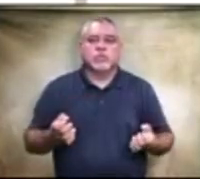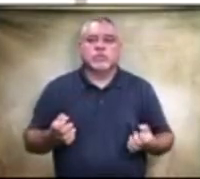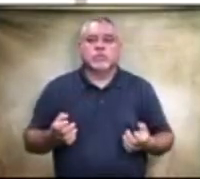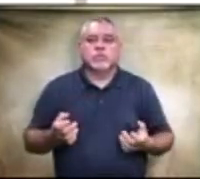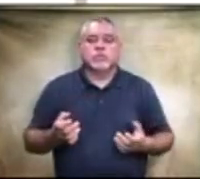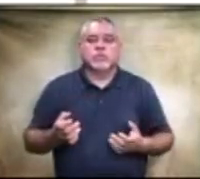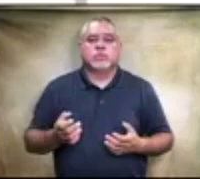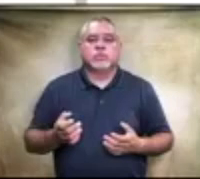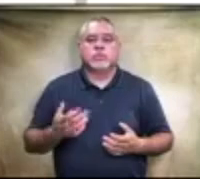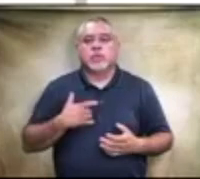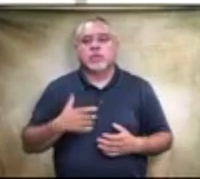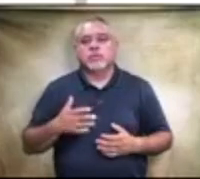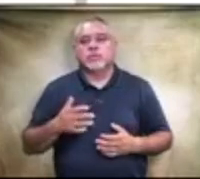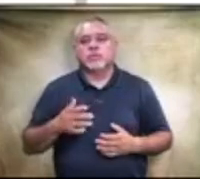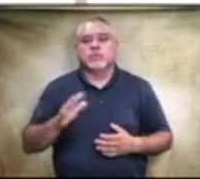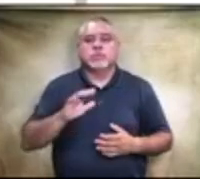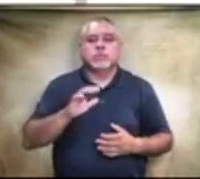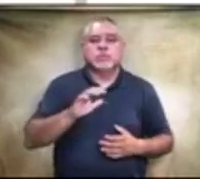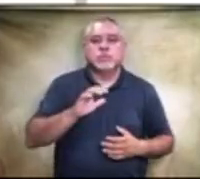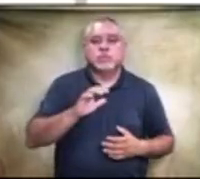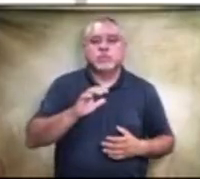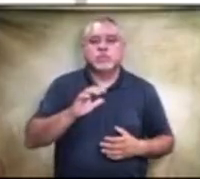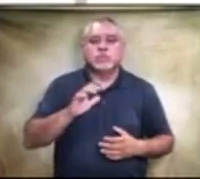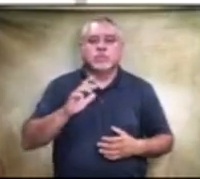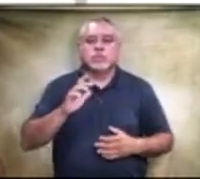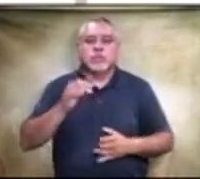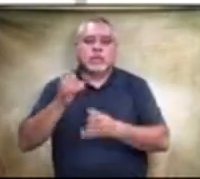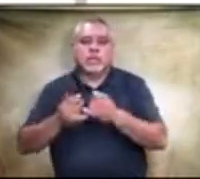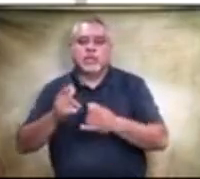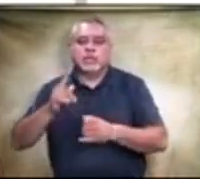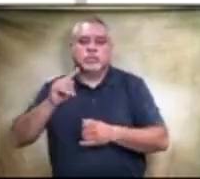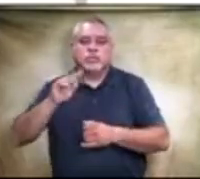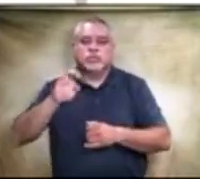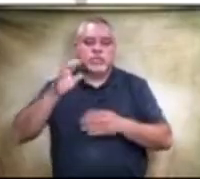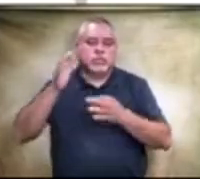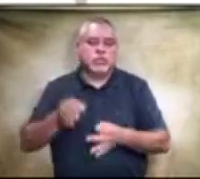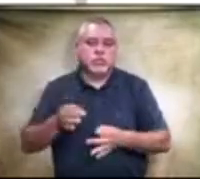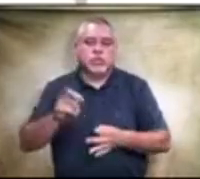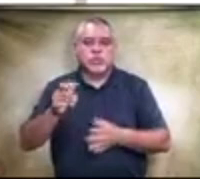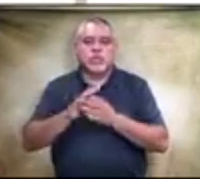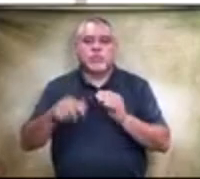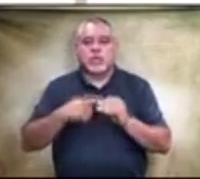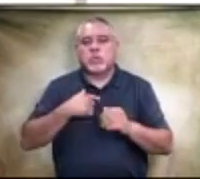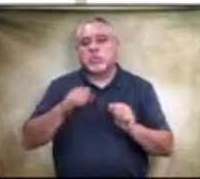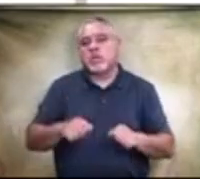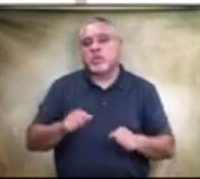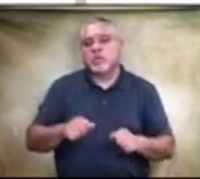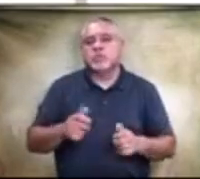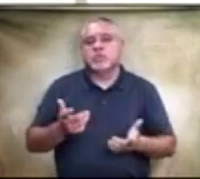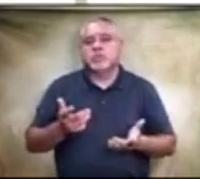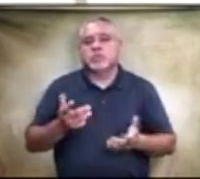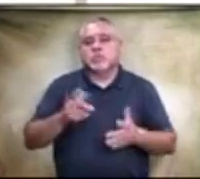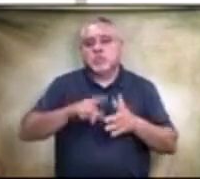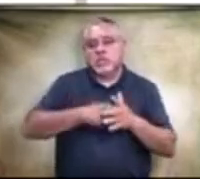a time frame to be determined of course the one that we're asking about but we would be able to uh begin this